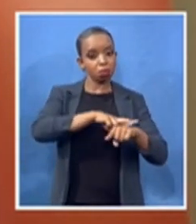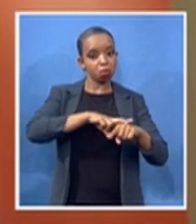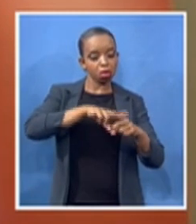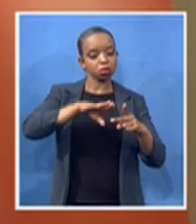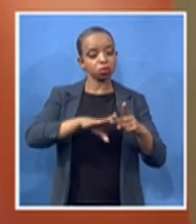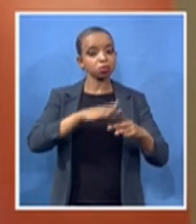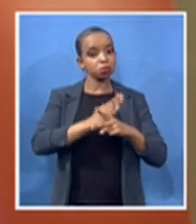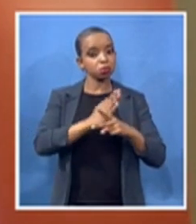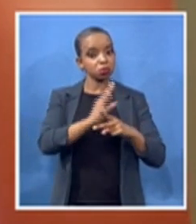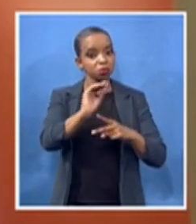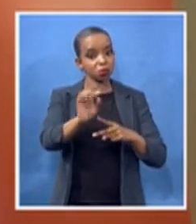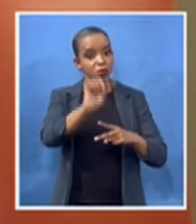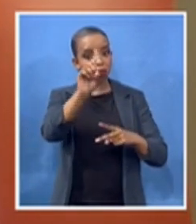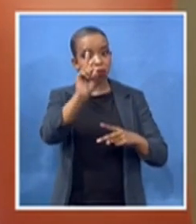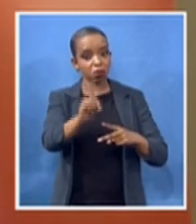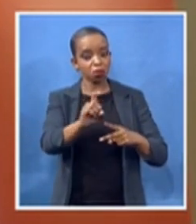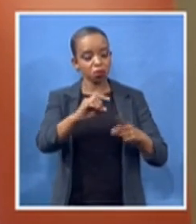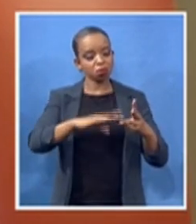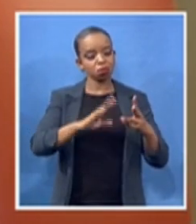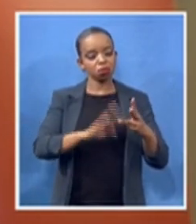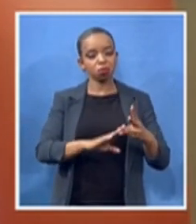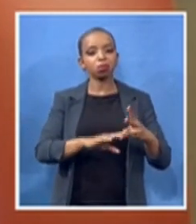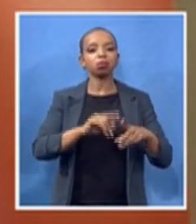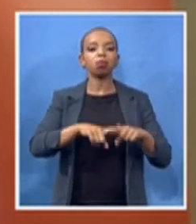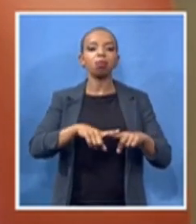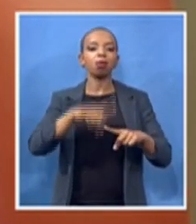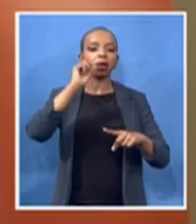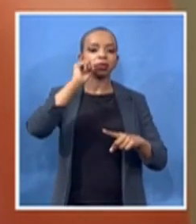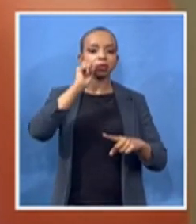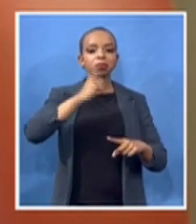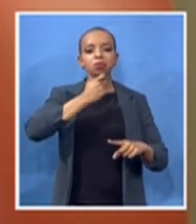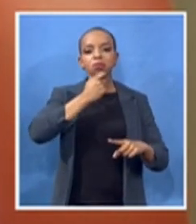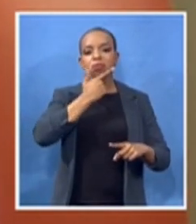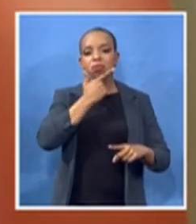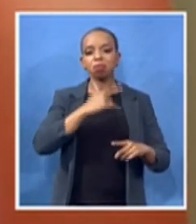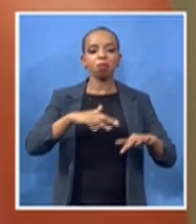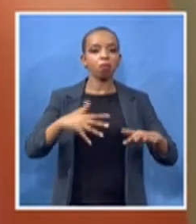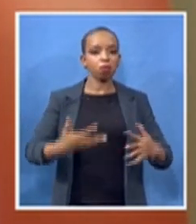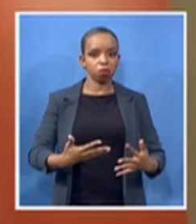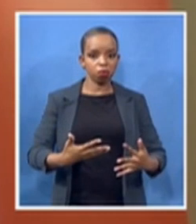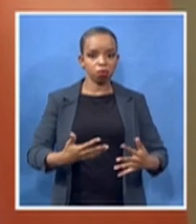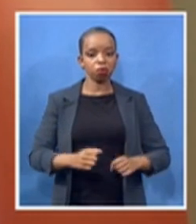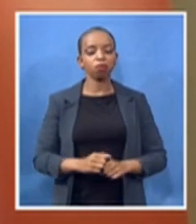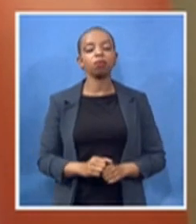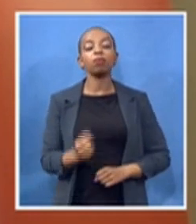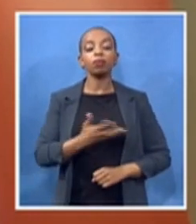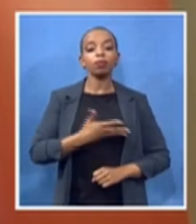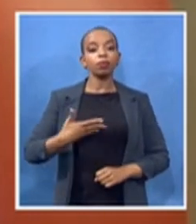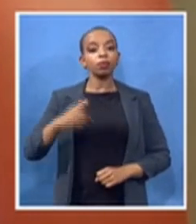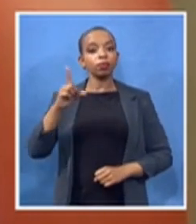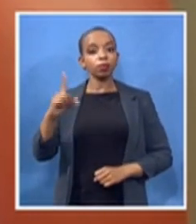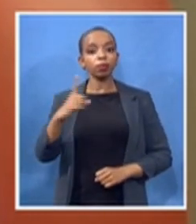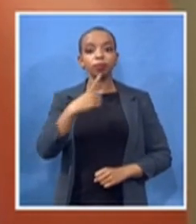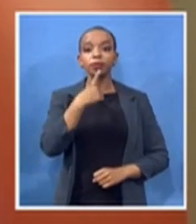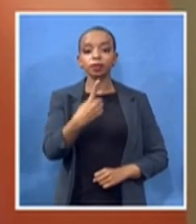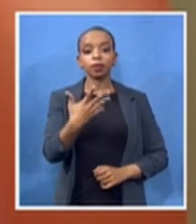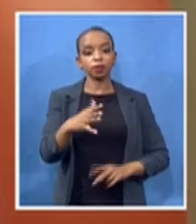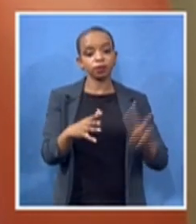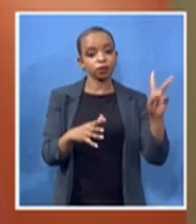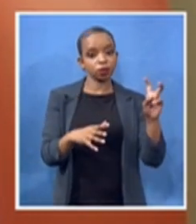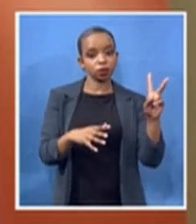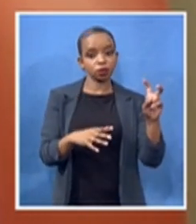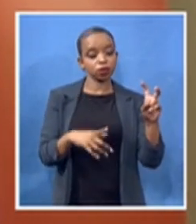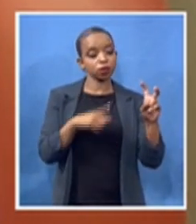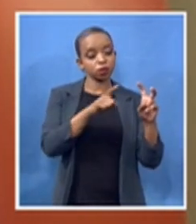charlotte manyama tiger when she said and i quote this work is not for yourselves kill that spirit of self